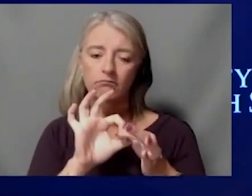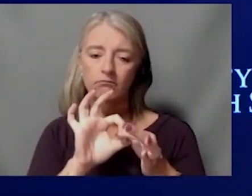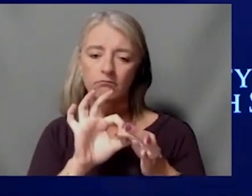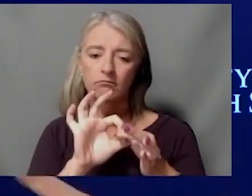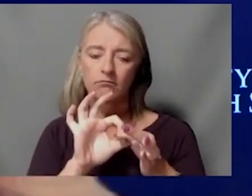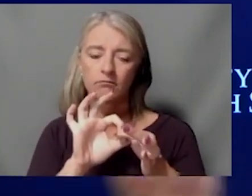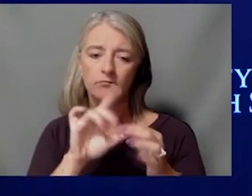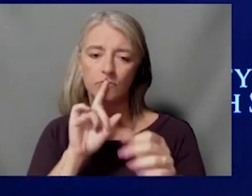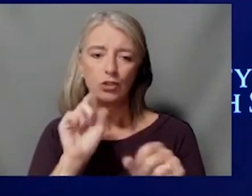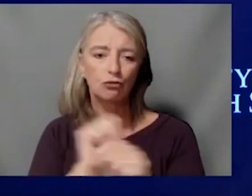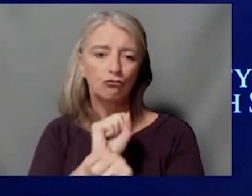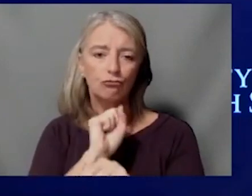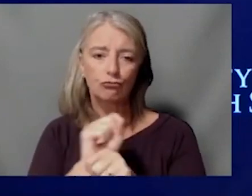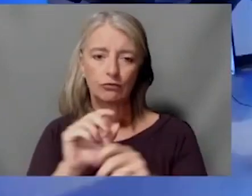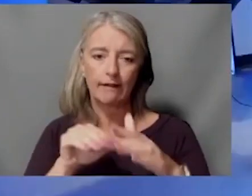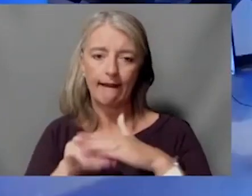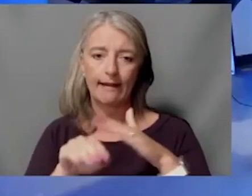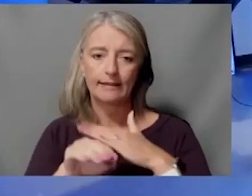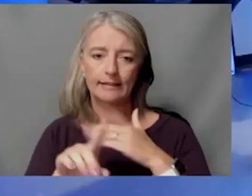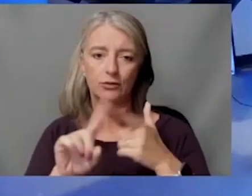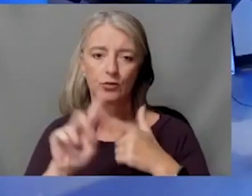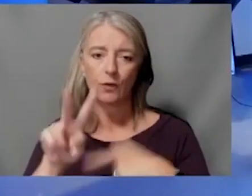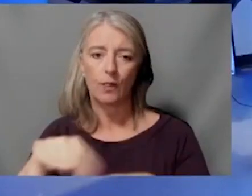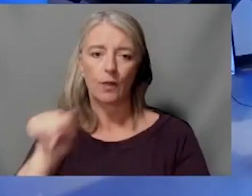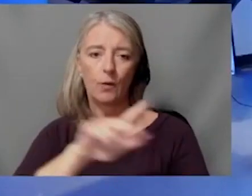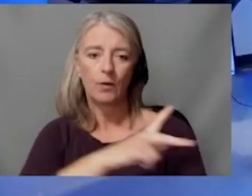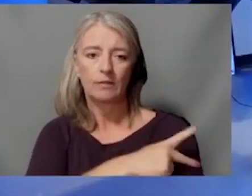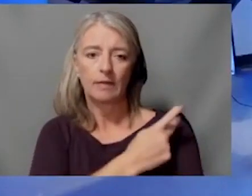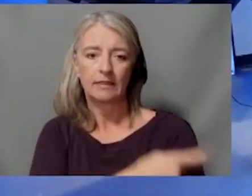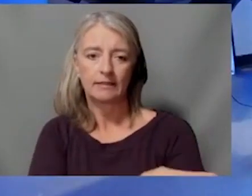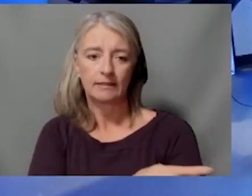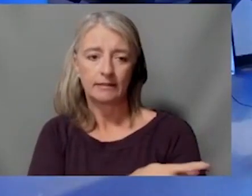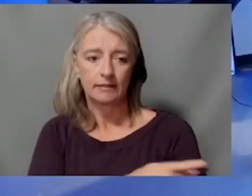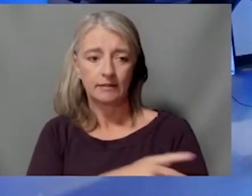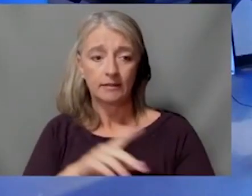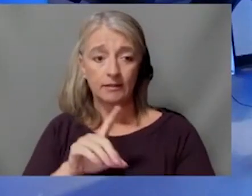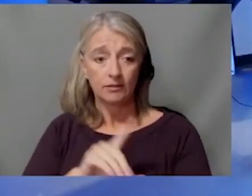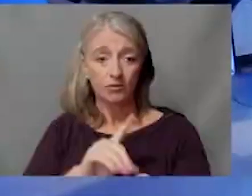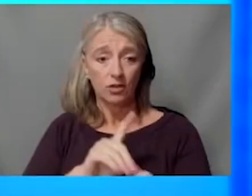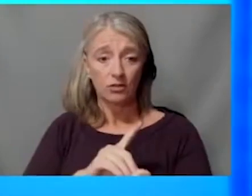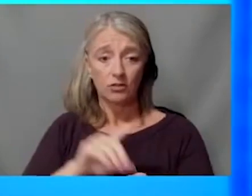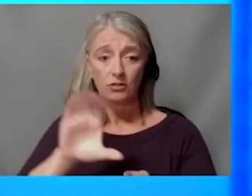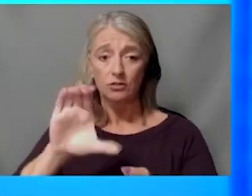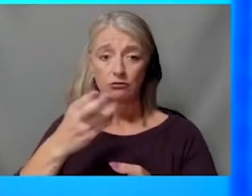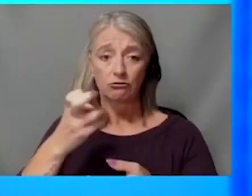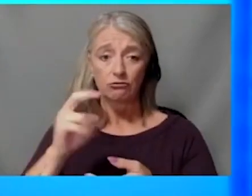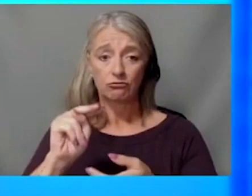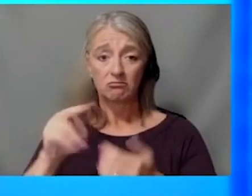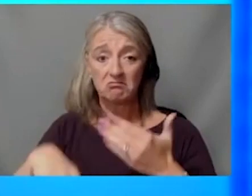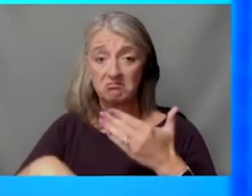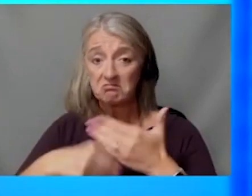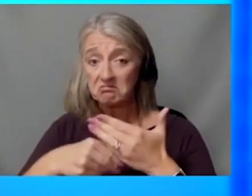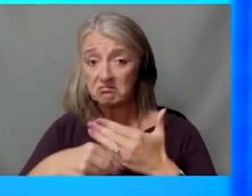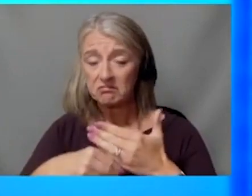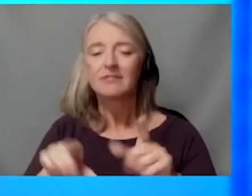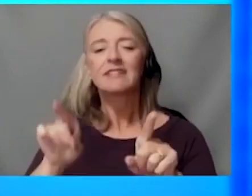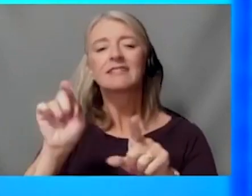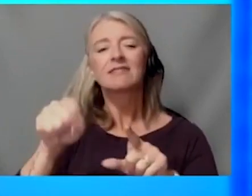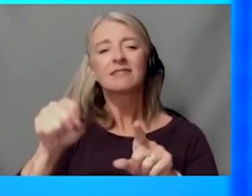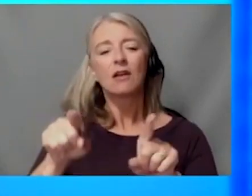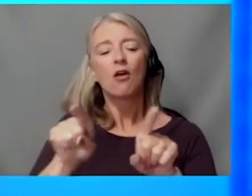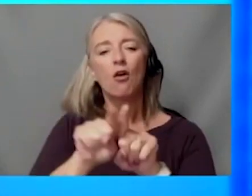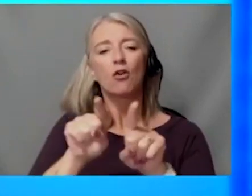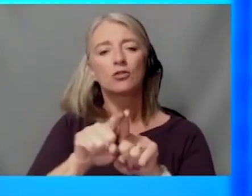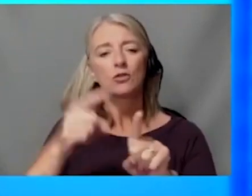those, uh, patients. And I don't, I don't know, Dr. Chen, if you want to weigh in on that. Yeah. I'll just also say that I think, uh, if a child